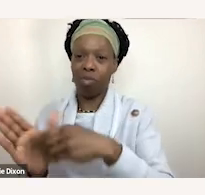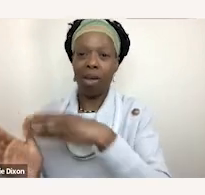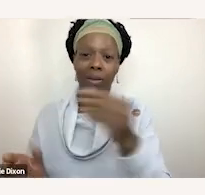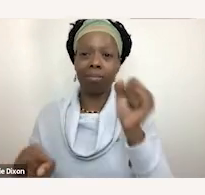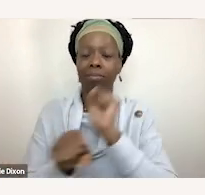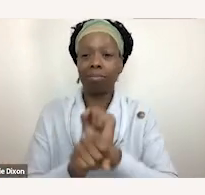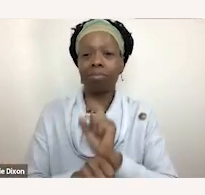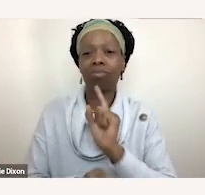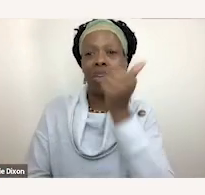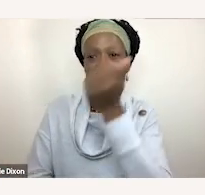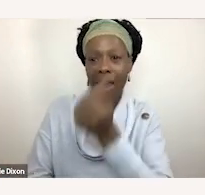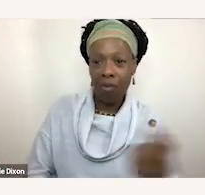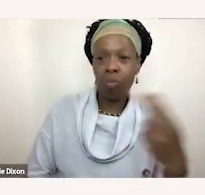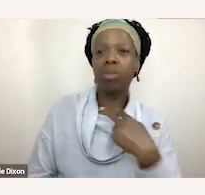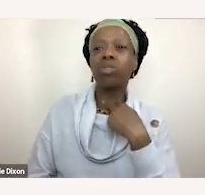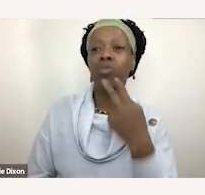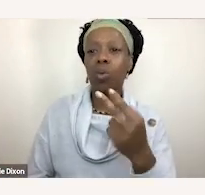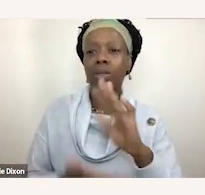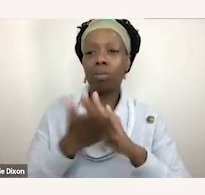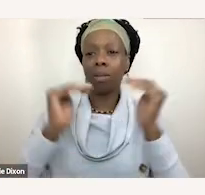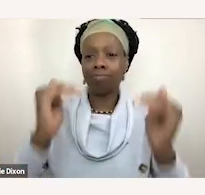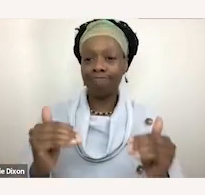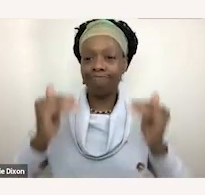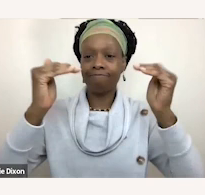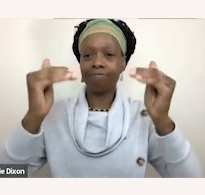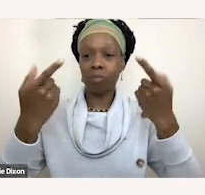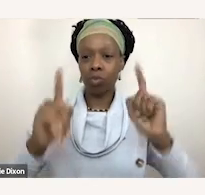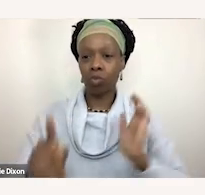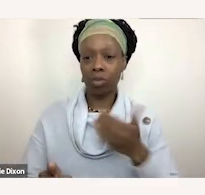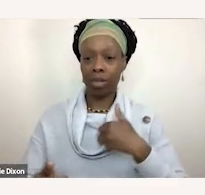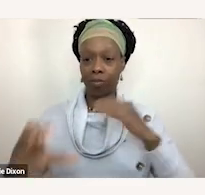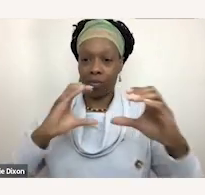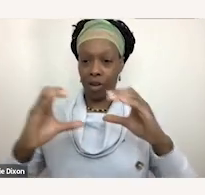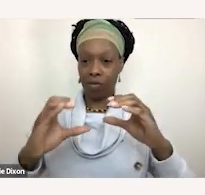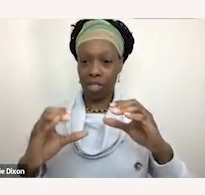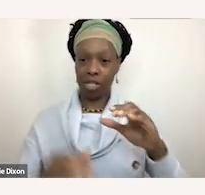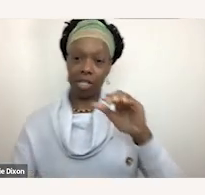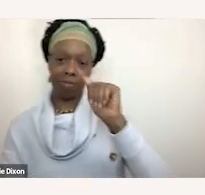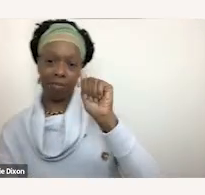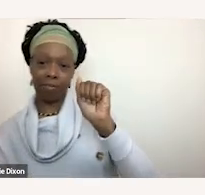everybody's voice is elevated in this conversation. Let's give it another go.